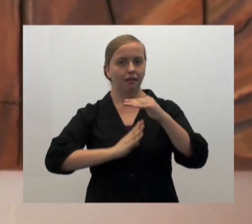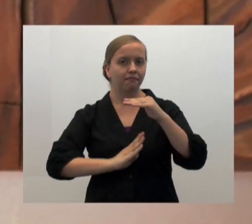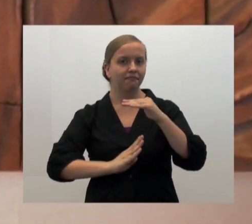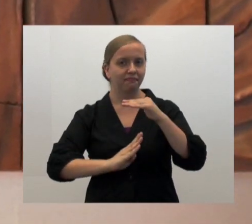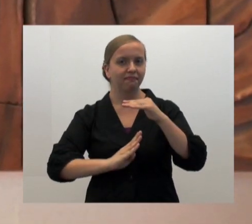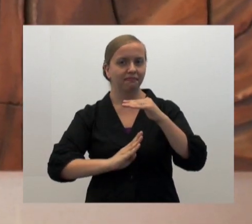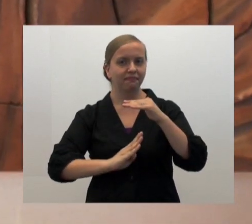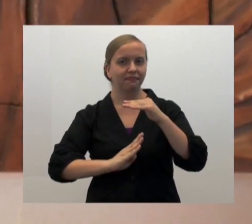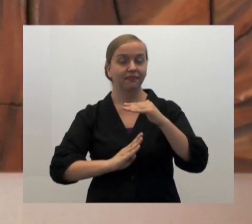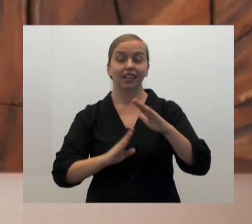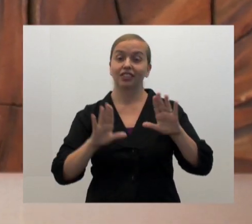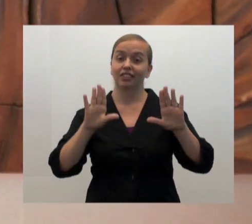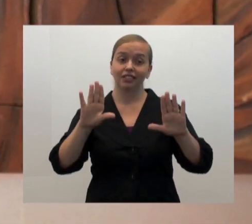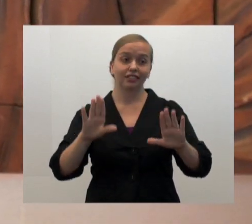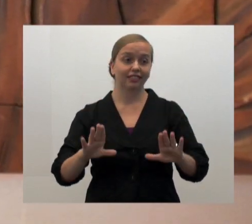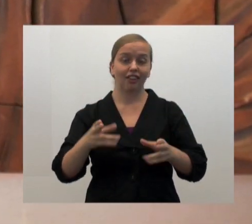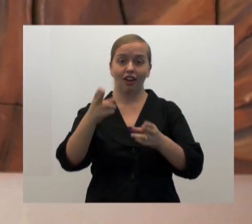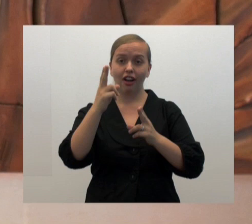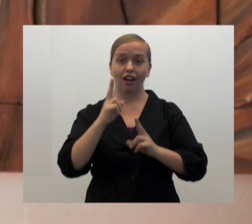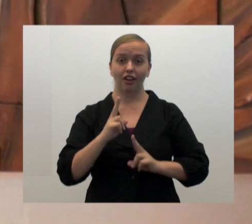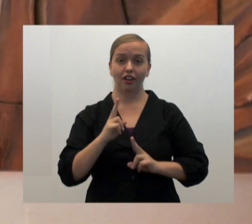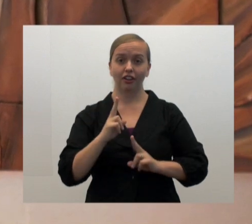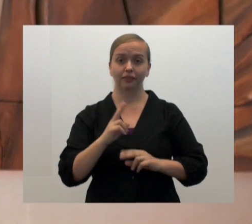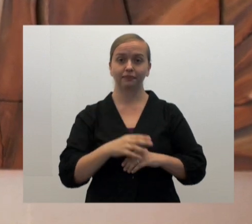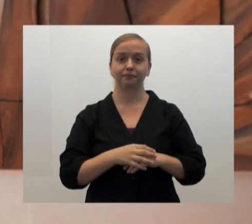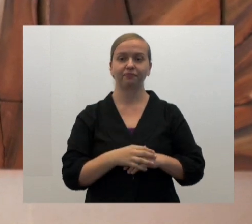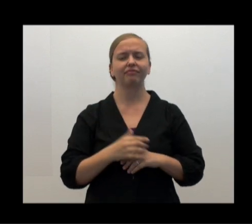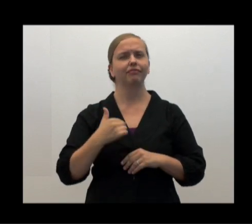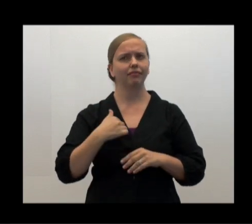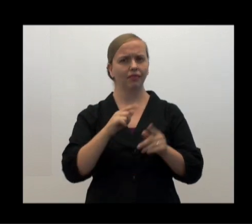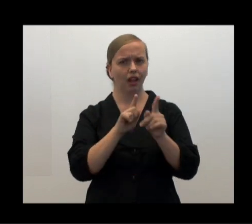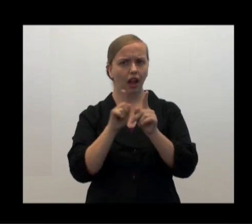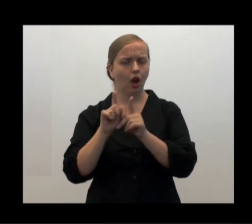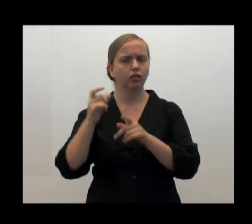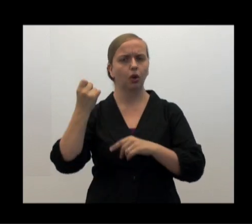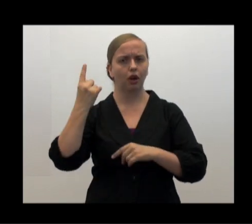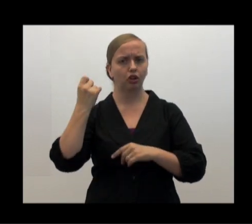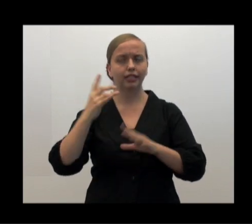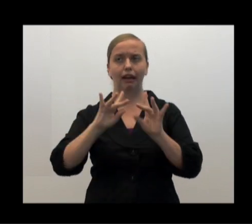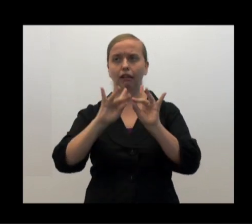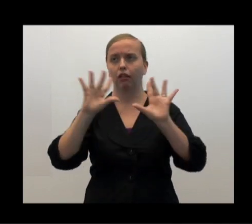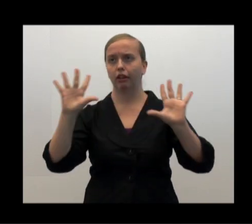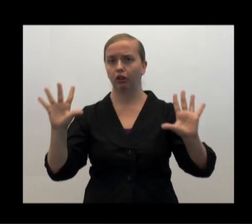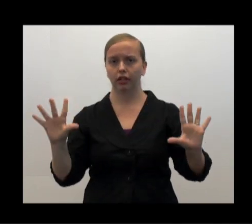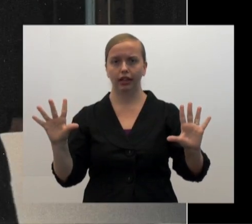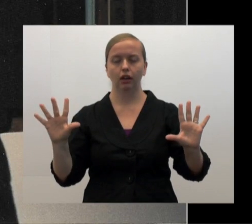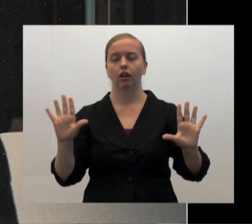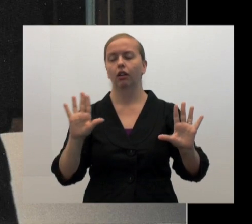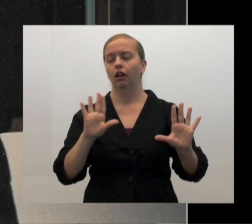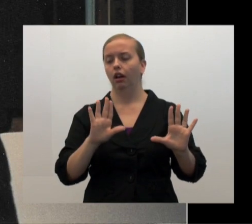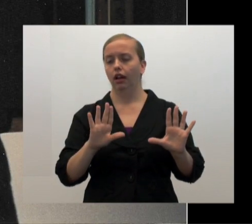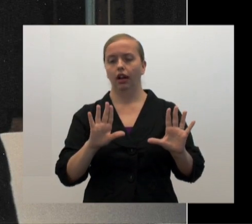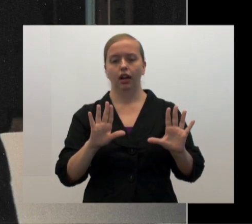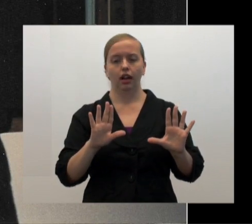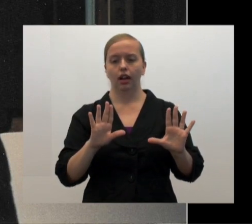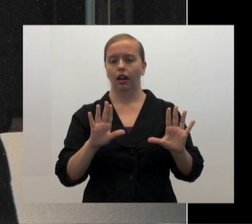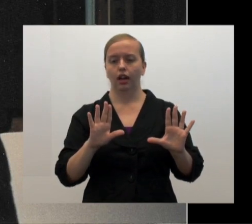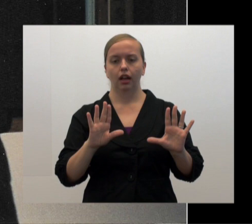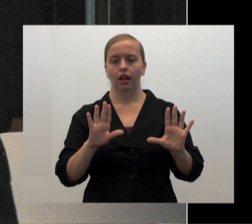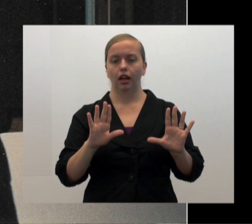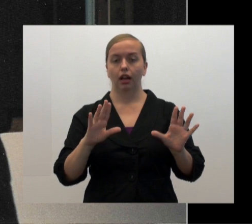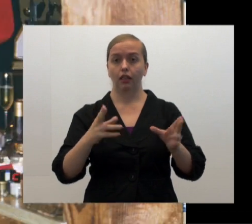it's just a terrific honor. And I also understand very clearly that